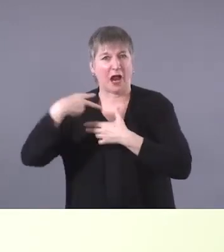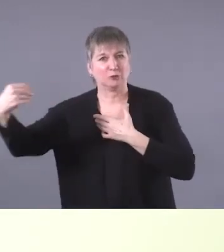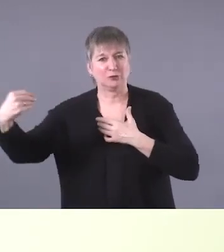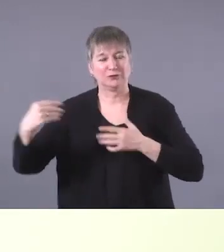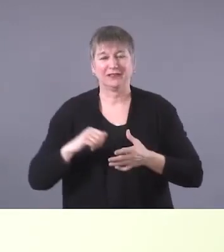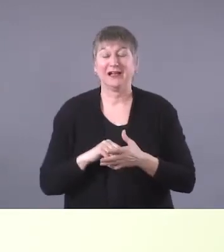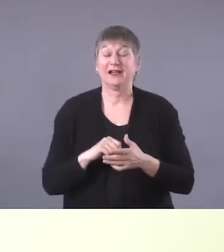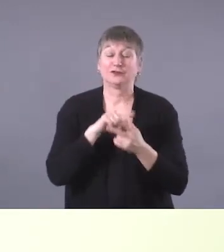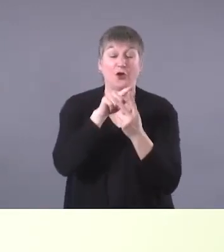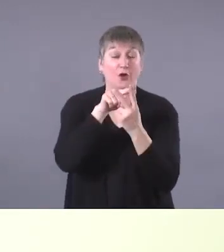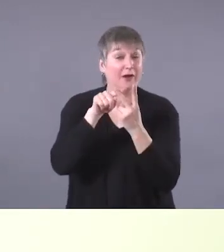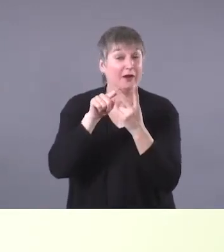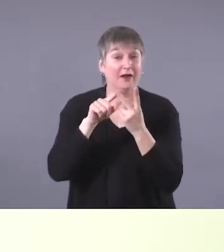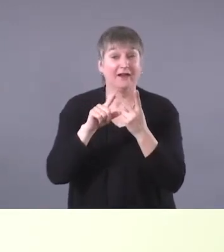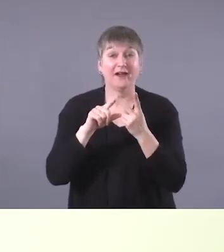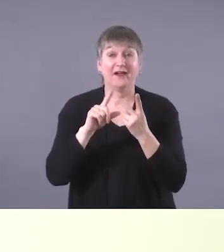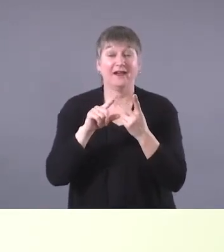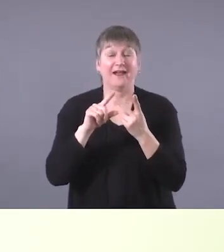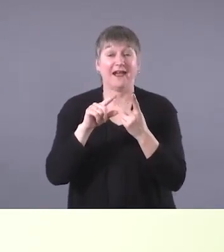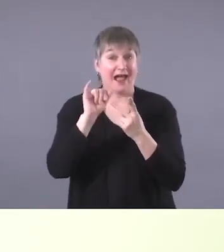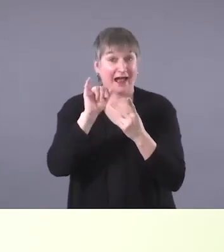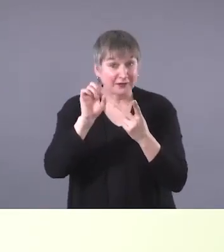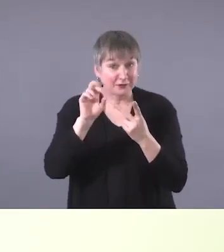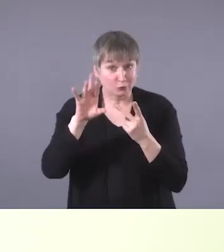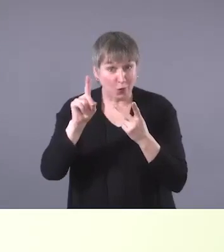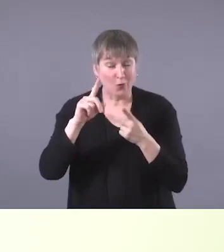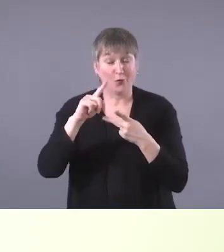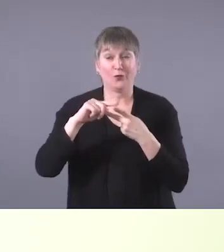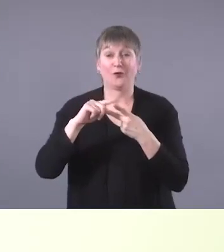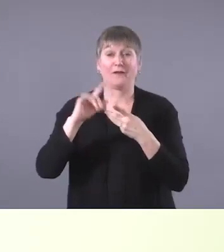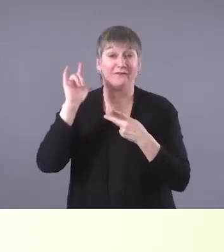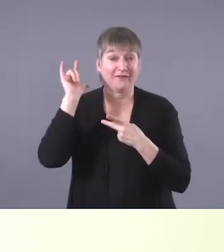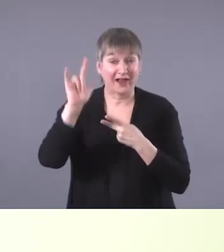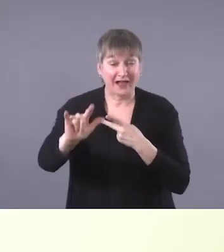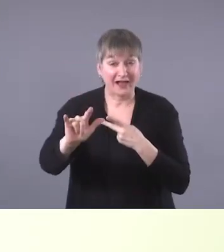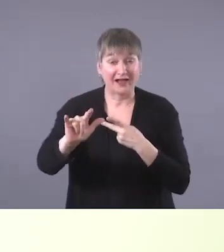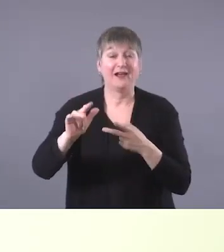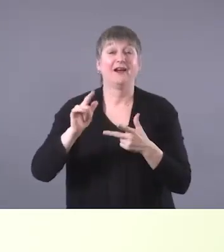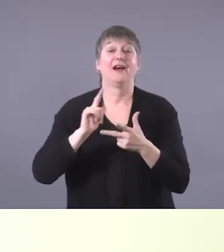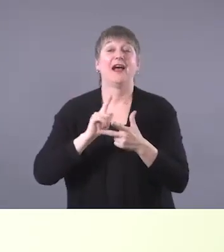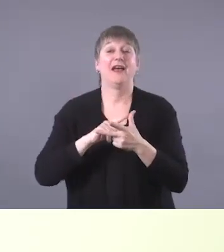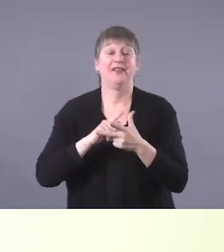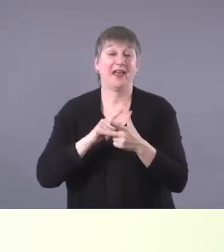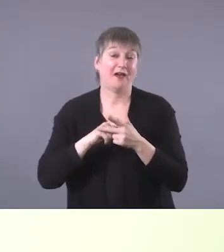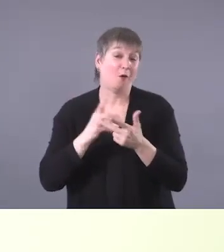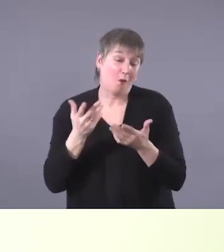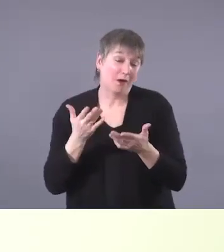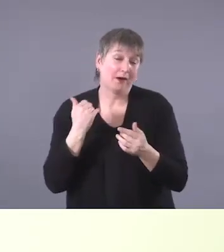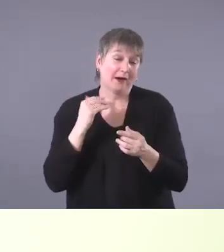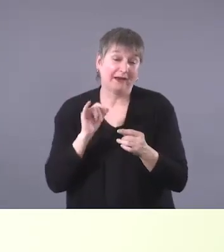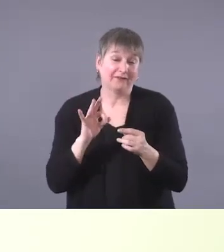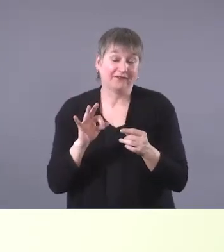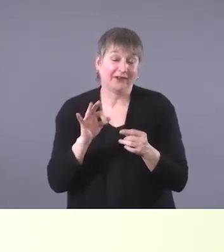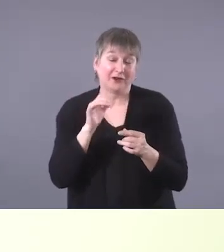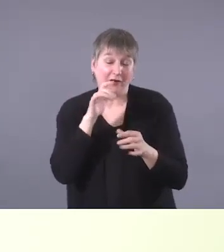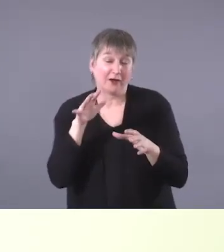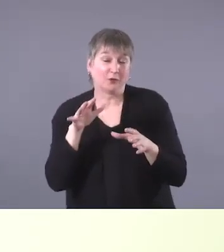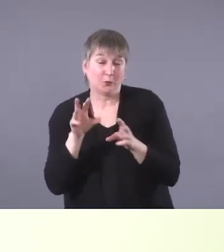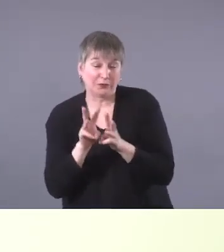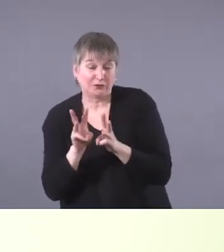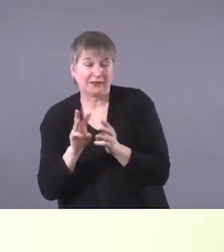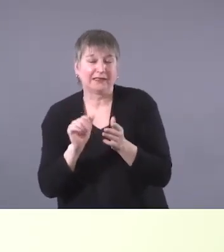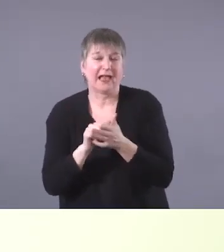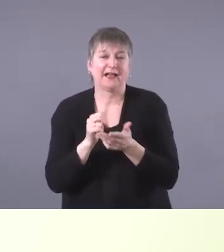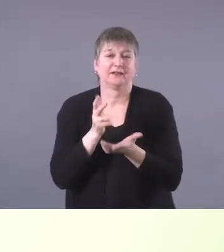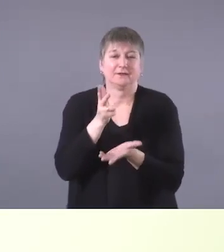take the ice road or you have the nice experience of, of taking a barge across, across the river. Um, but that also